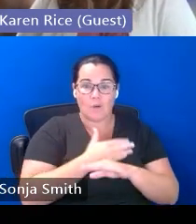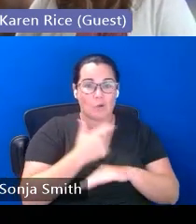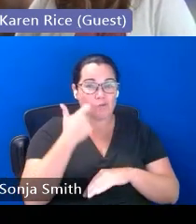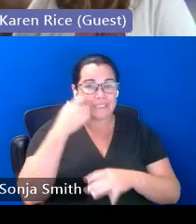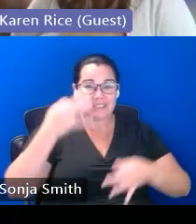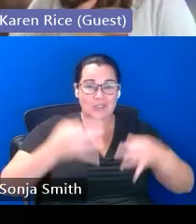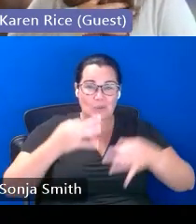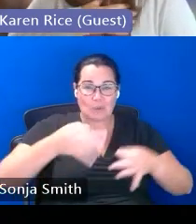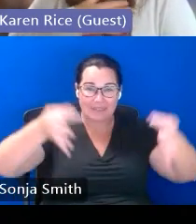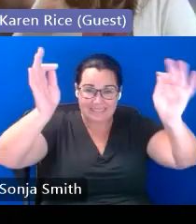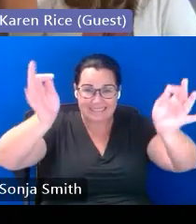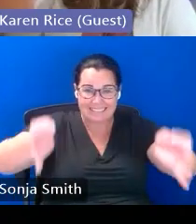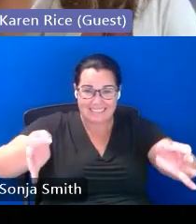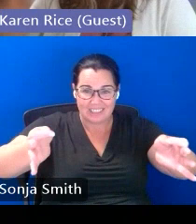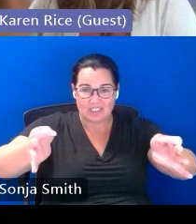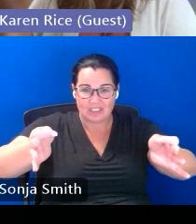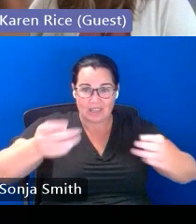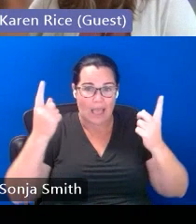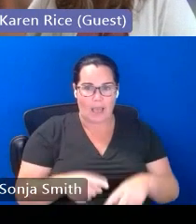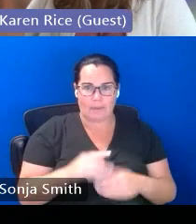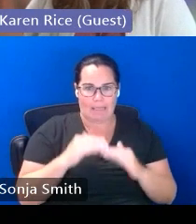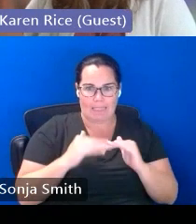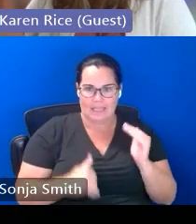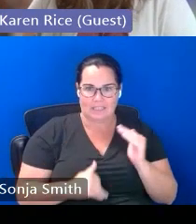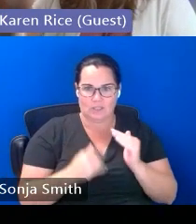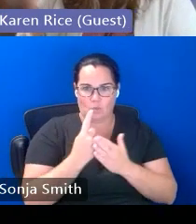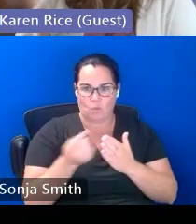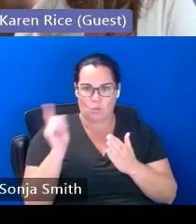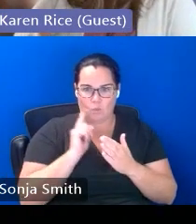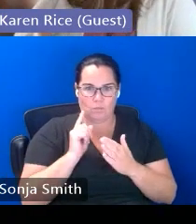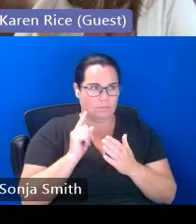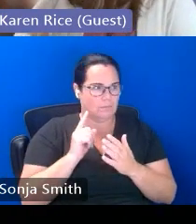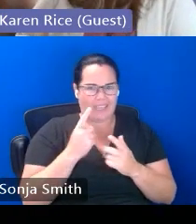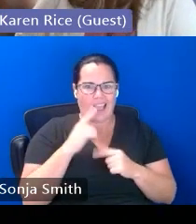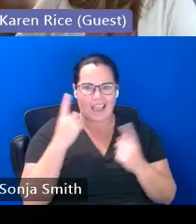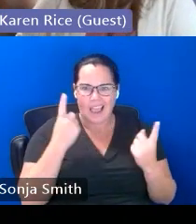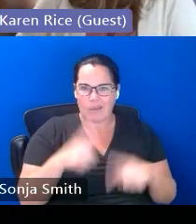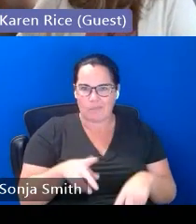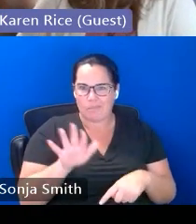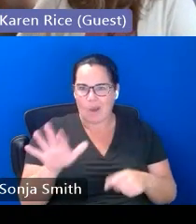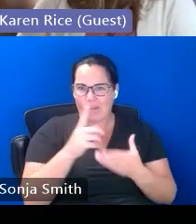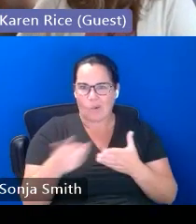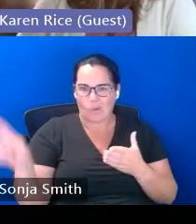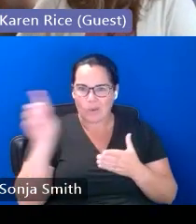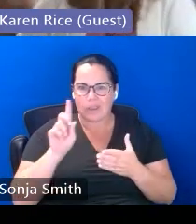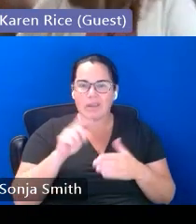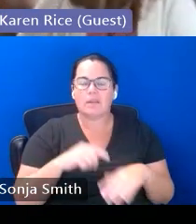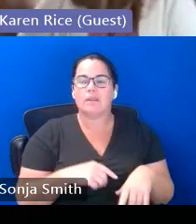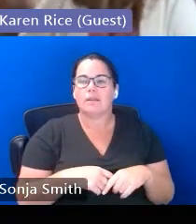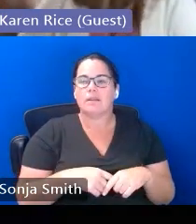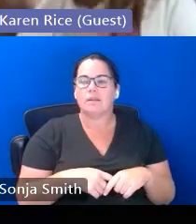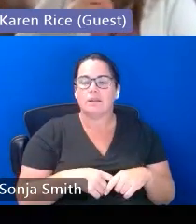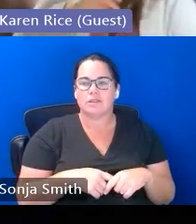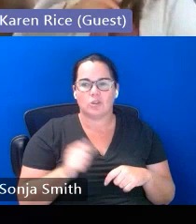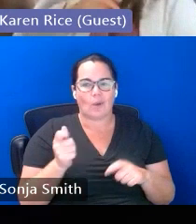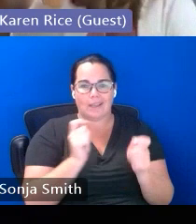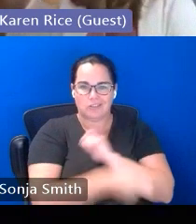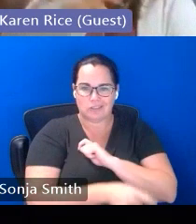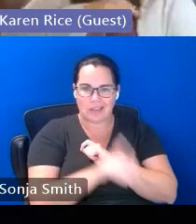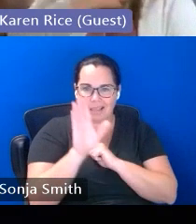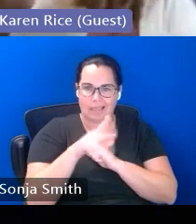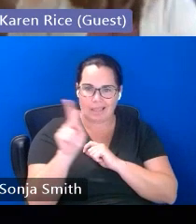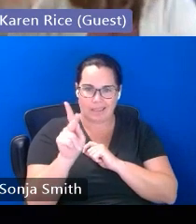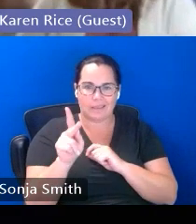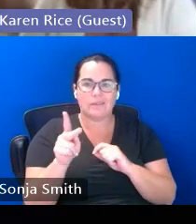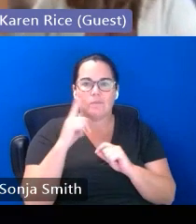that happened like less than a week ago i think or maybe a week or so ago um and so i went back in and changed the link to that and so just